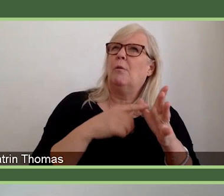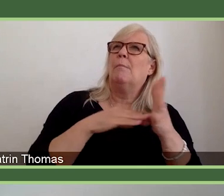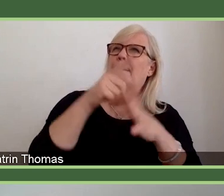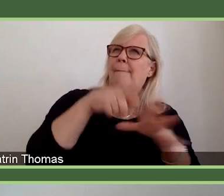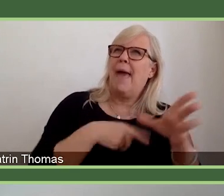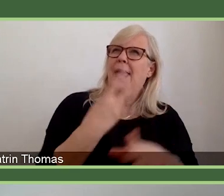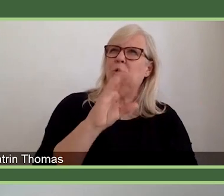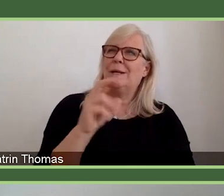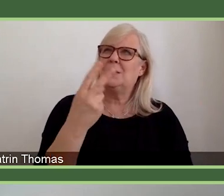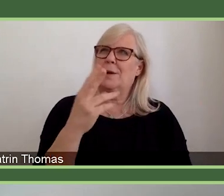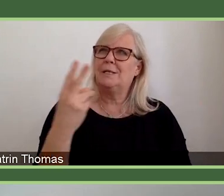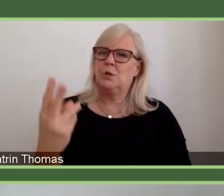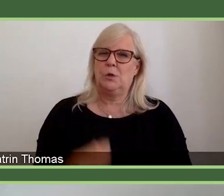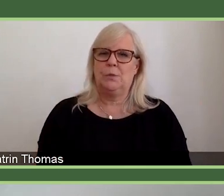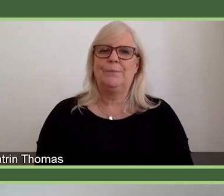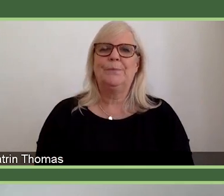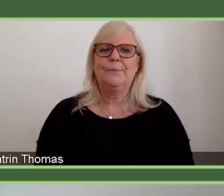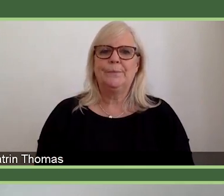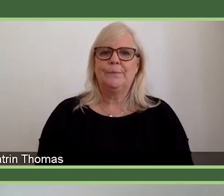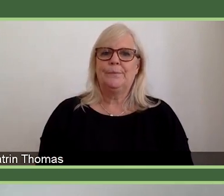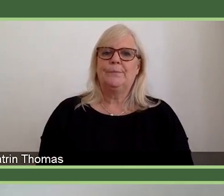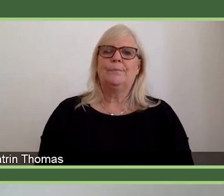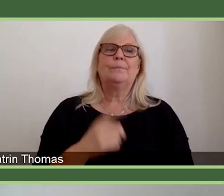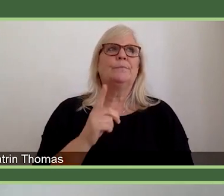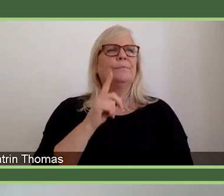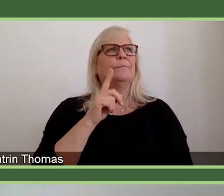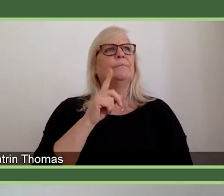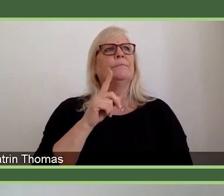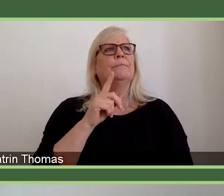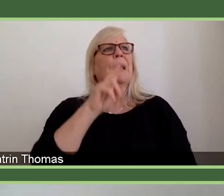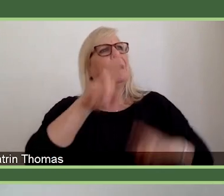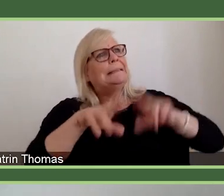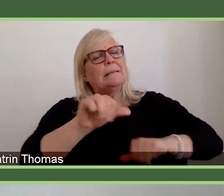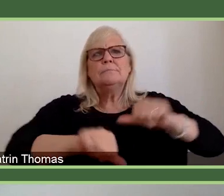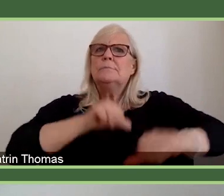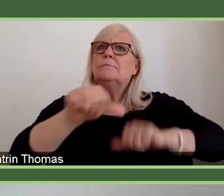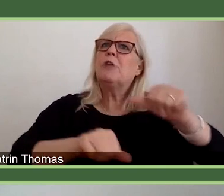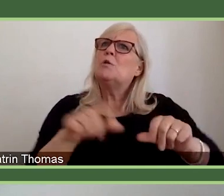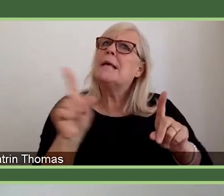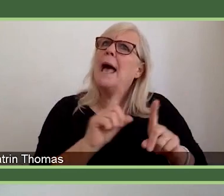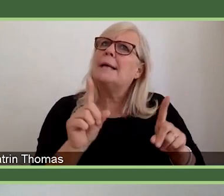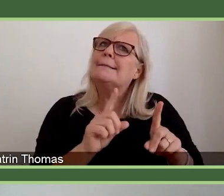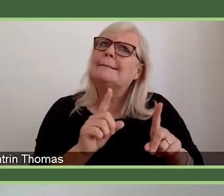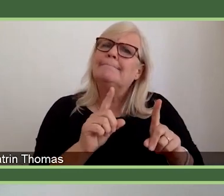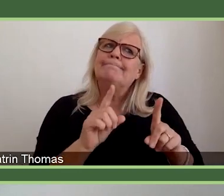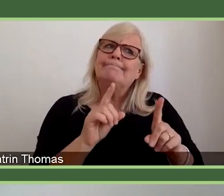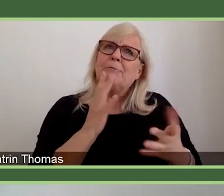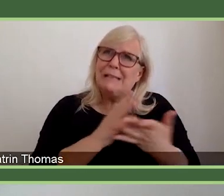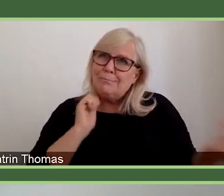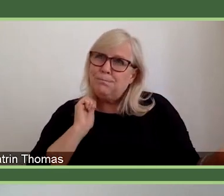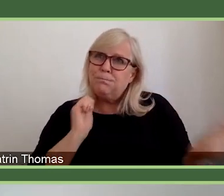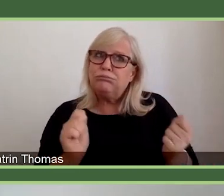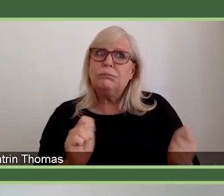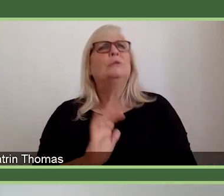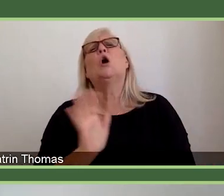The assessment process we've looked at in detail. We haven't changed the basic process, the workflow that much,